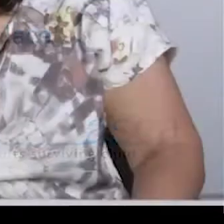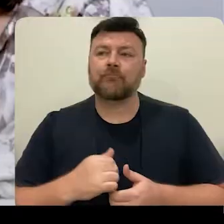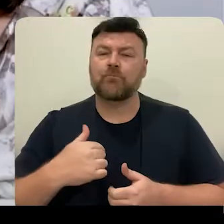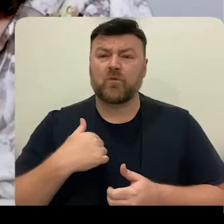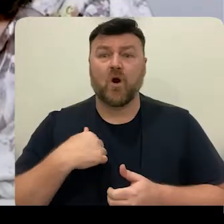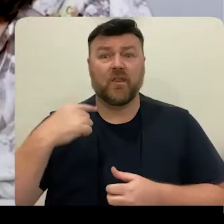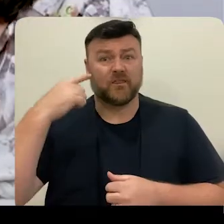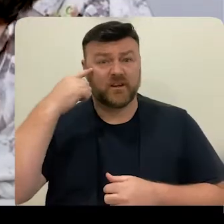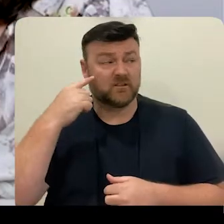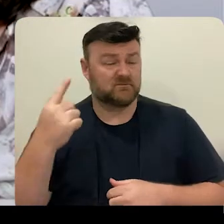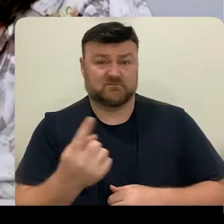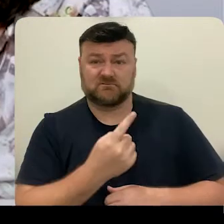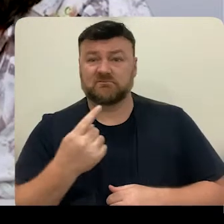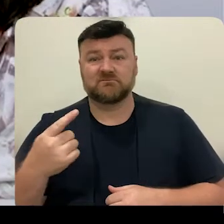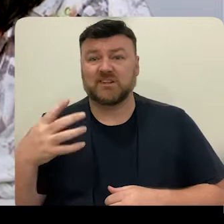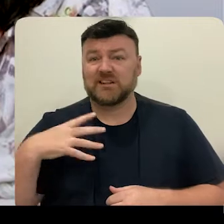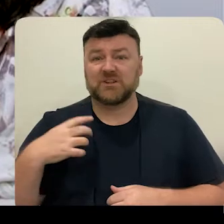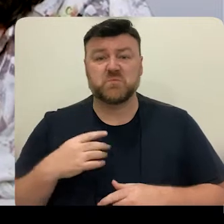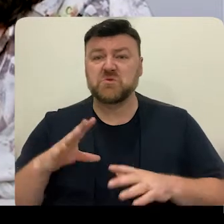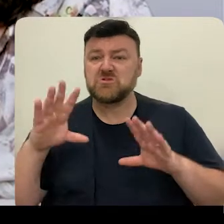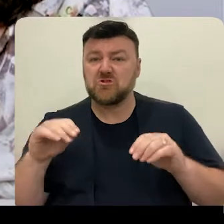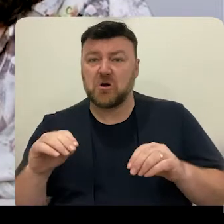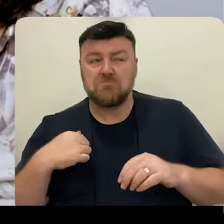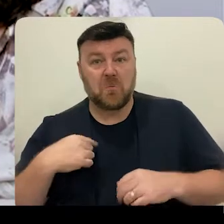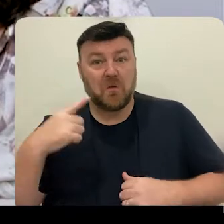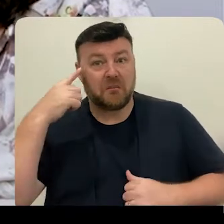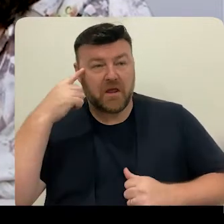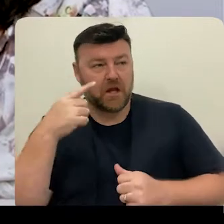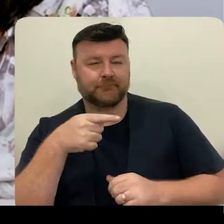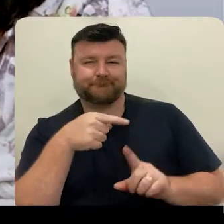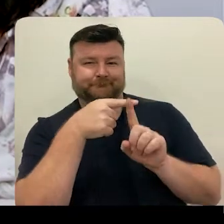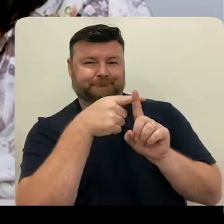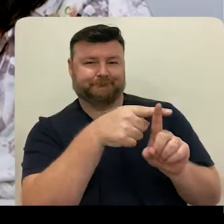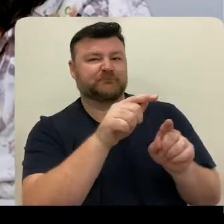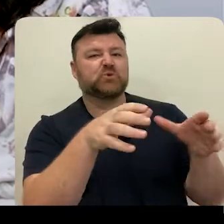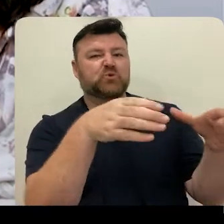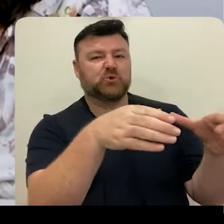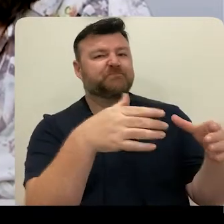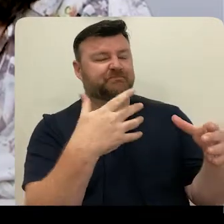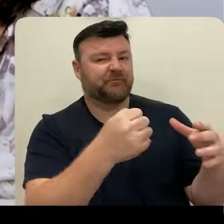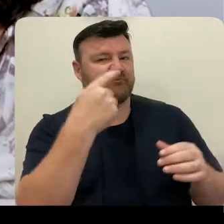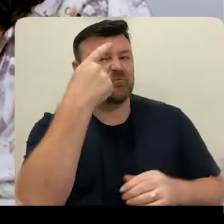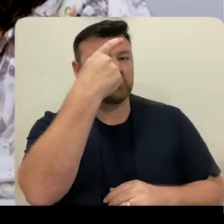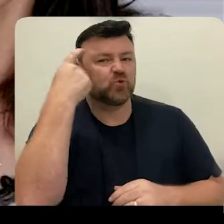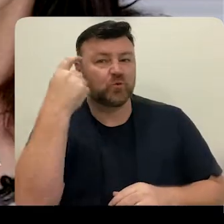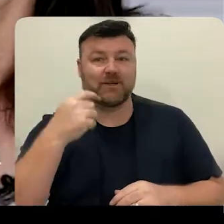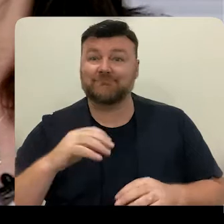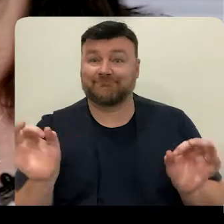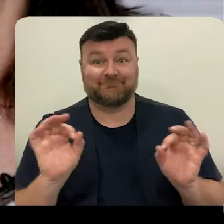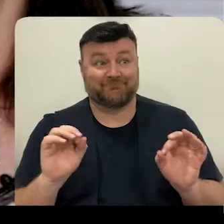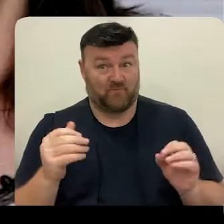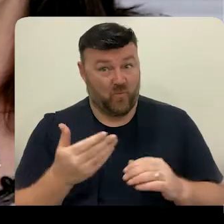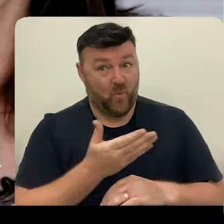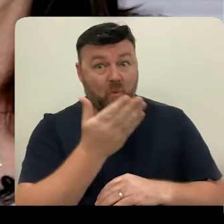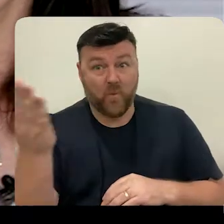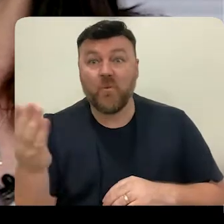I think we need to stop pretending that there's a distinct group of people who experience trauma. We can all